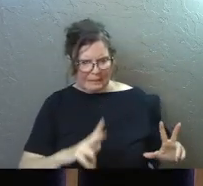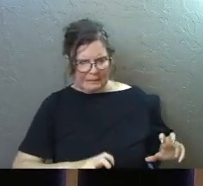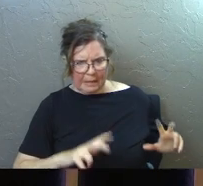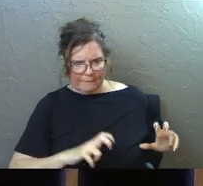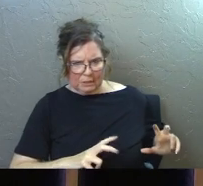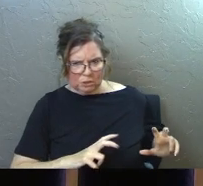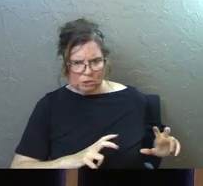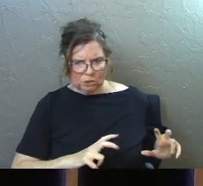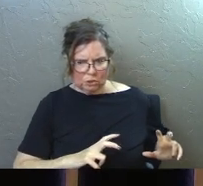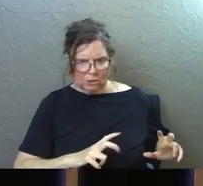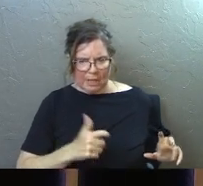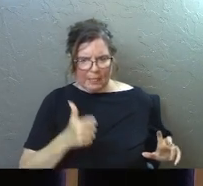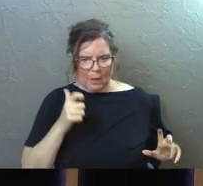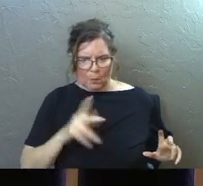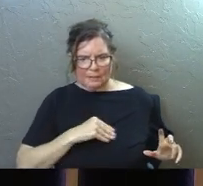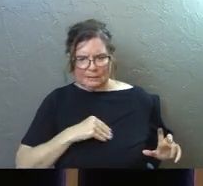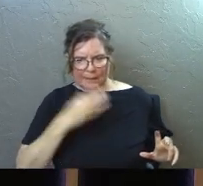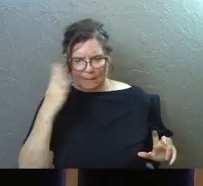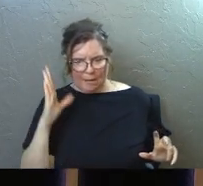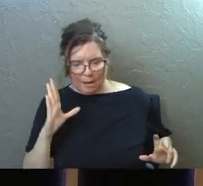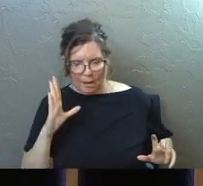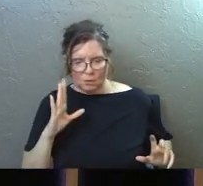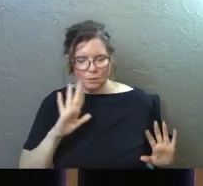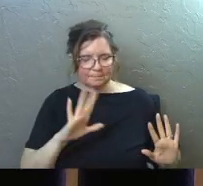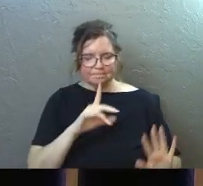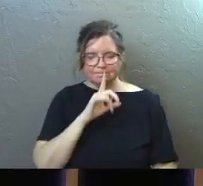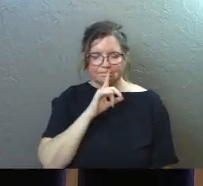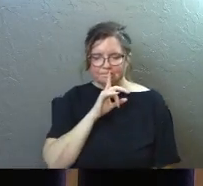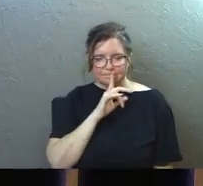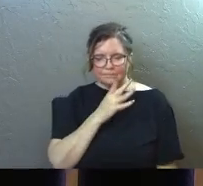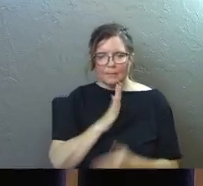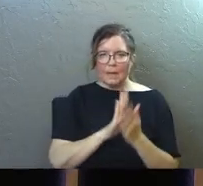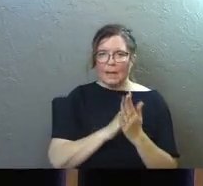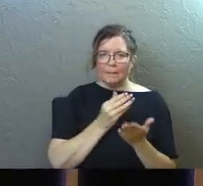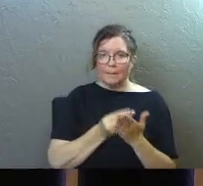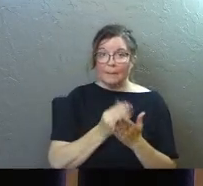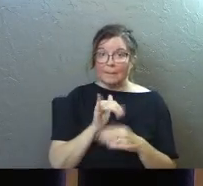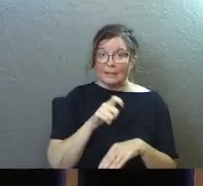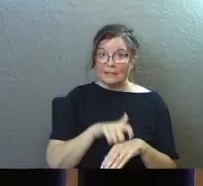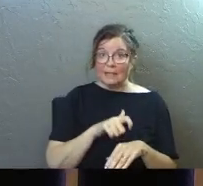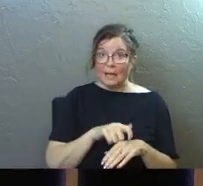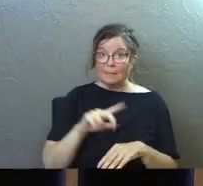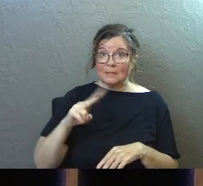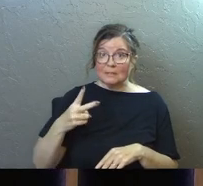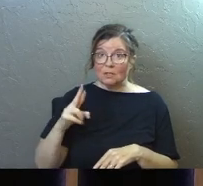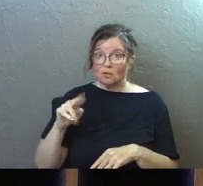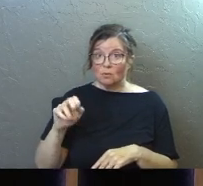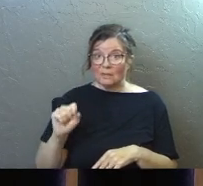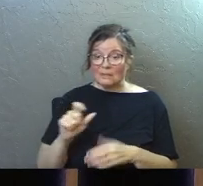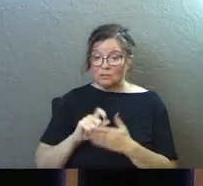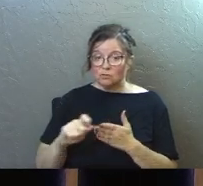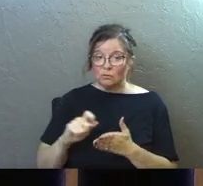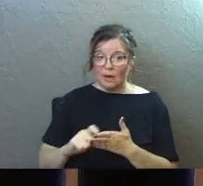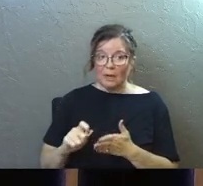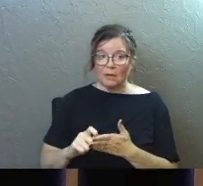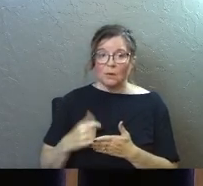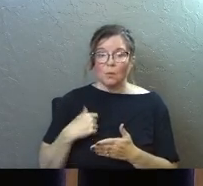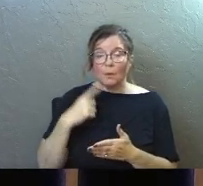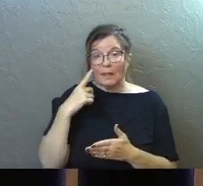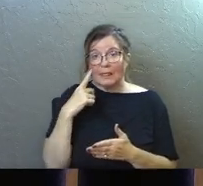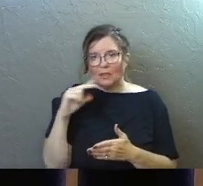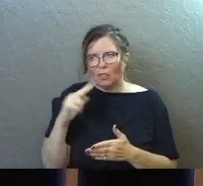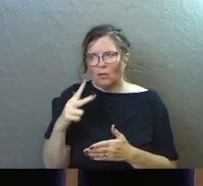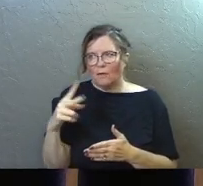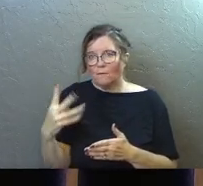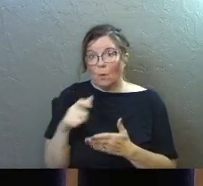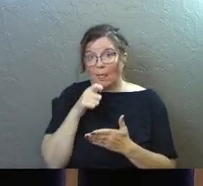selfish and they wouldn't accept the gospel of Jesus. But by the time he gets to 2 Corinthians writing, we think